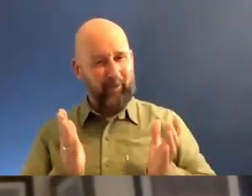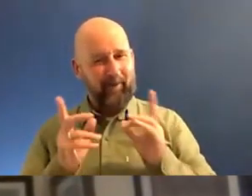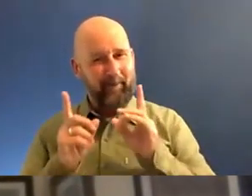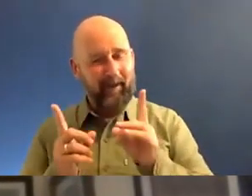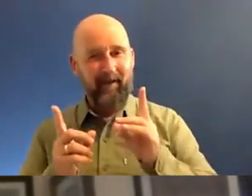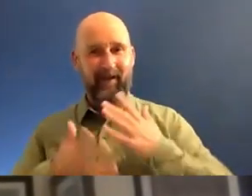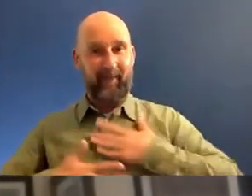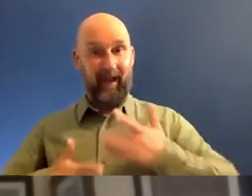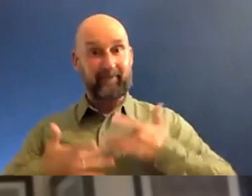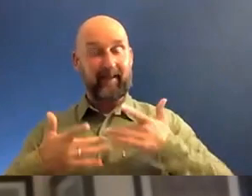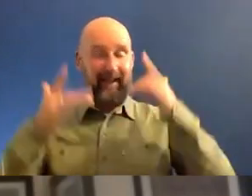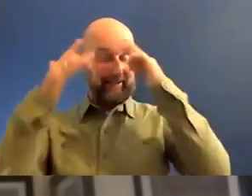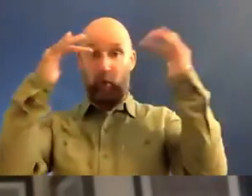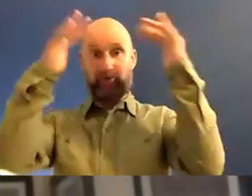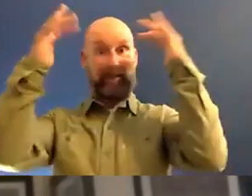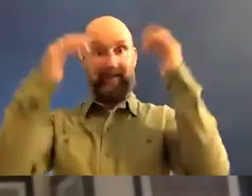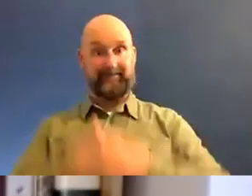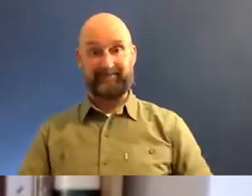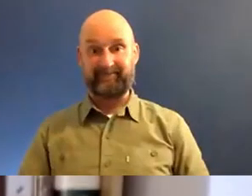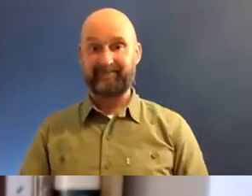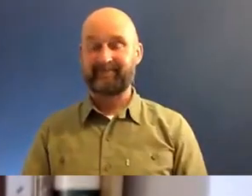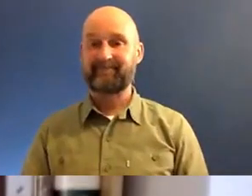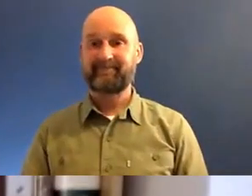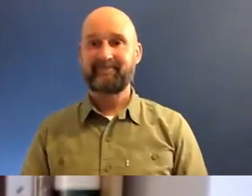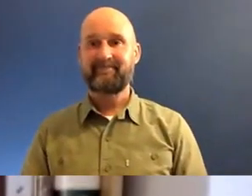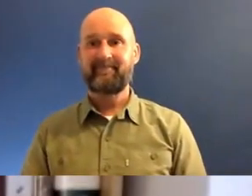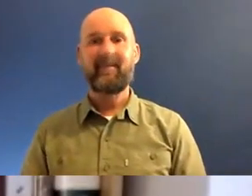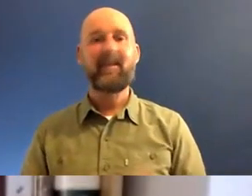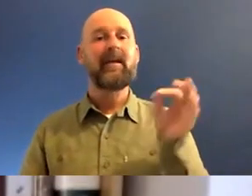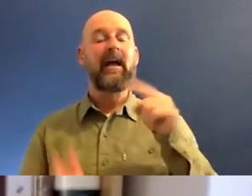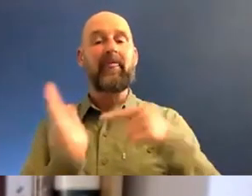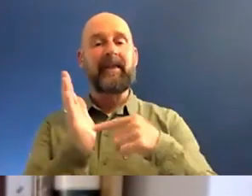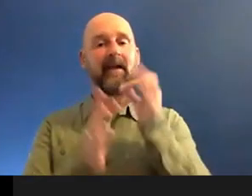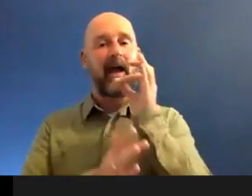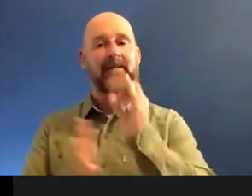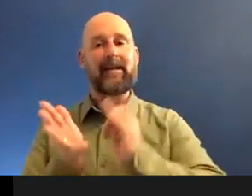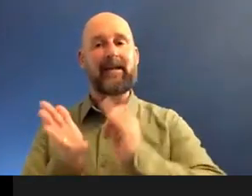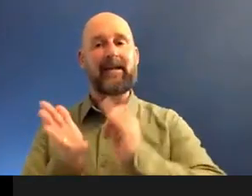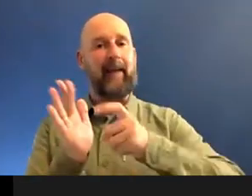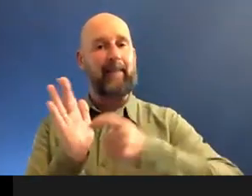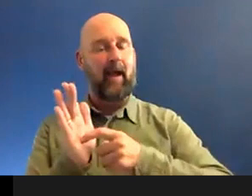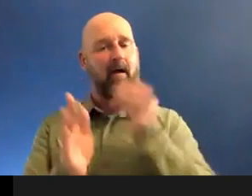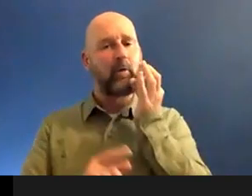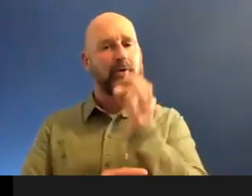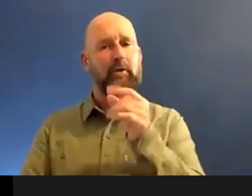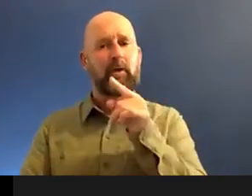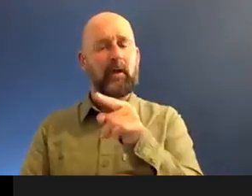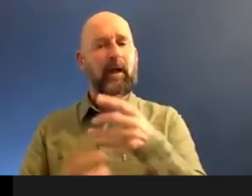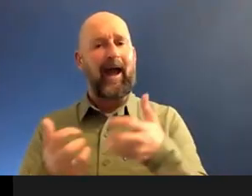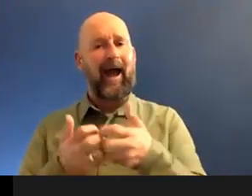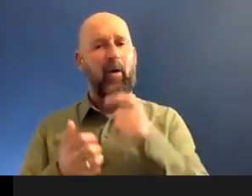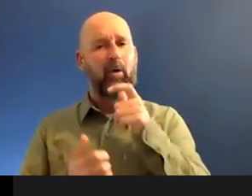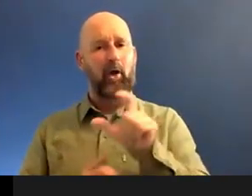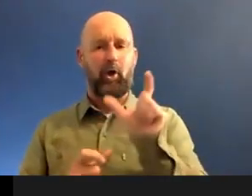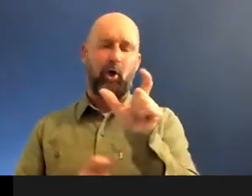is on that scale. It's cosmic. Yeah. Okay. Samir, I just want to add something on the back of that. I mean, how do you define riches